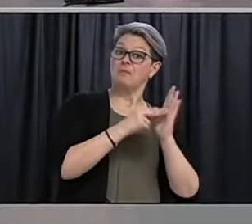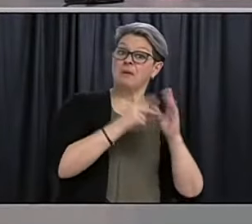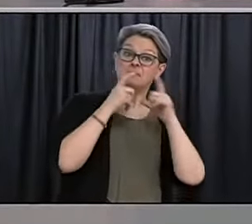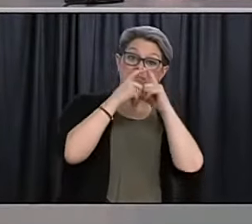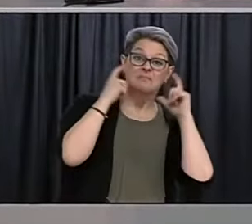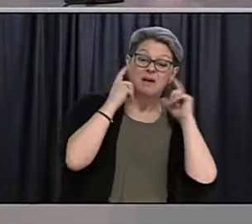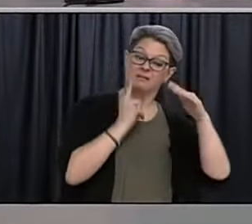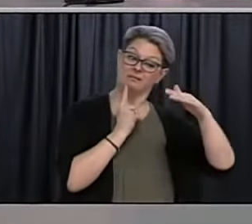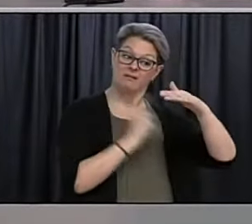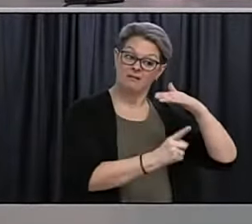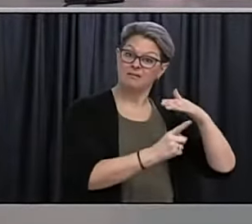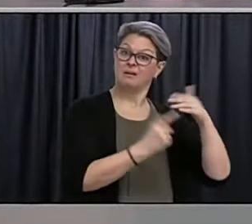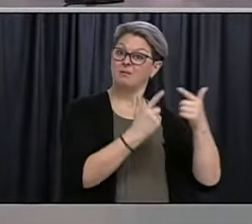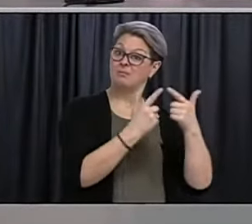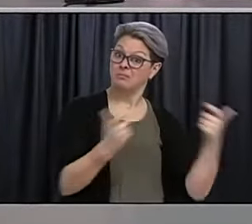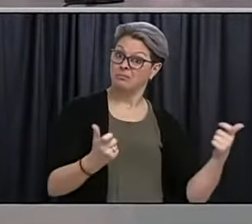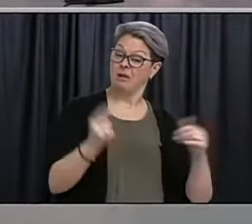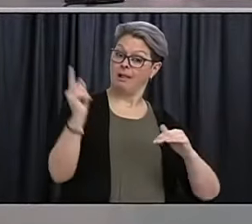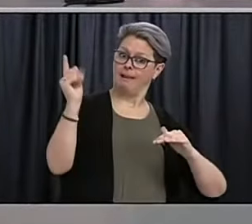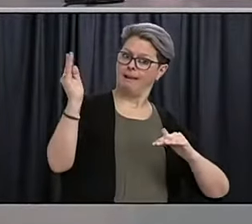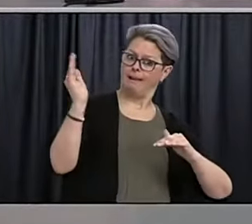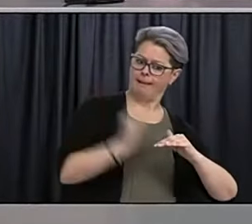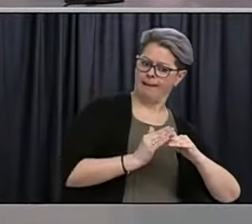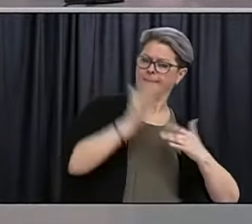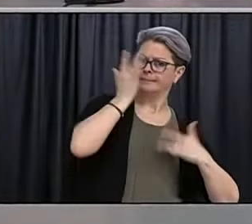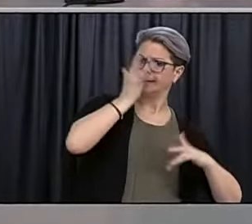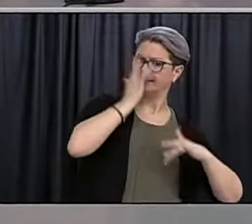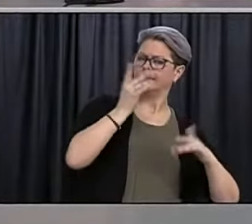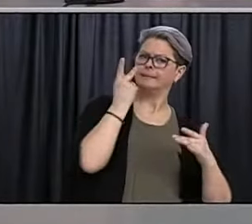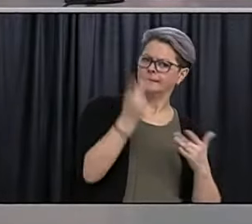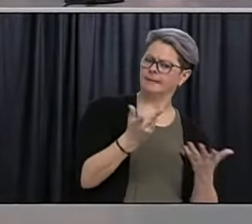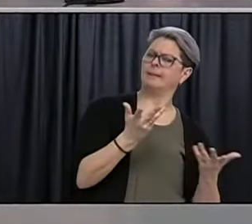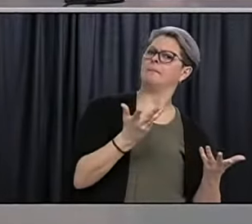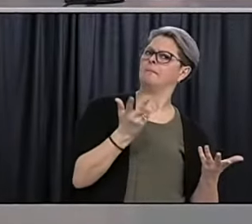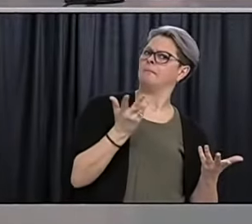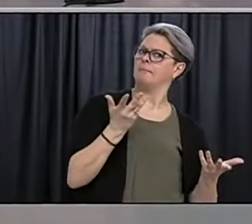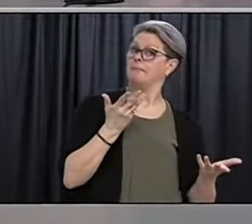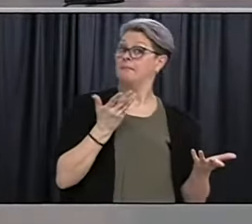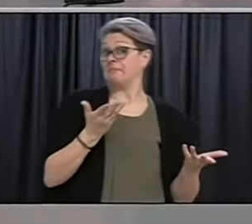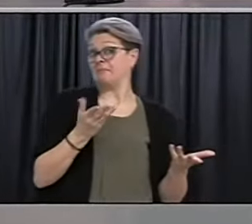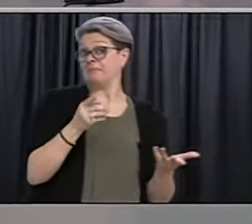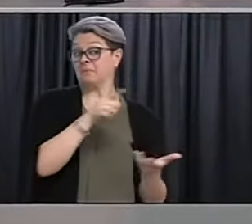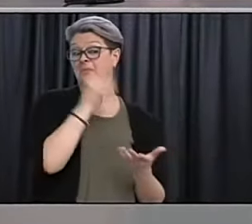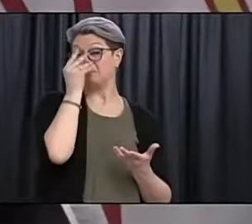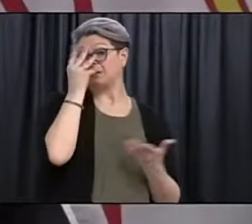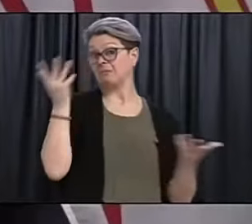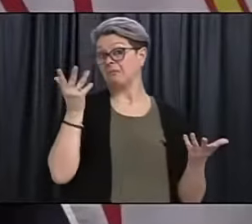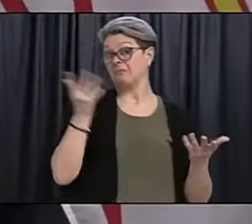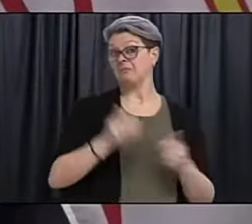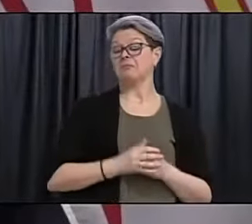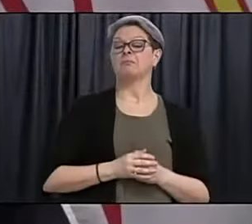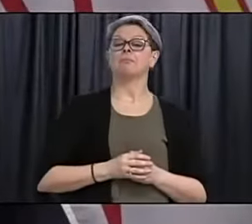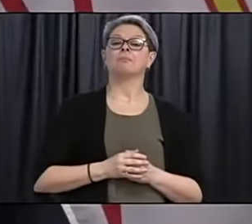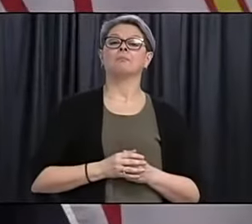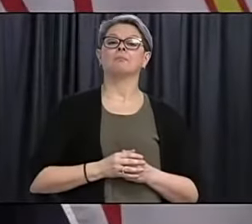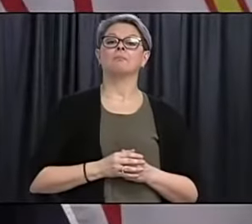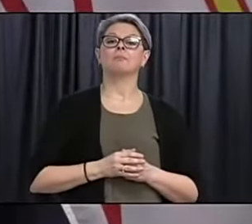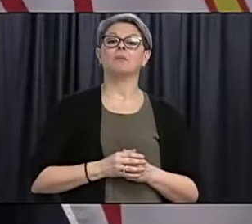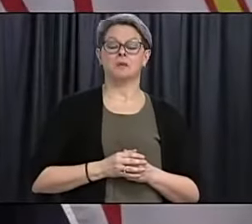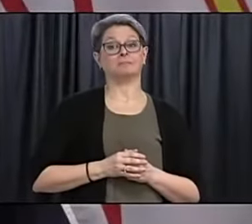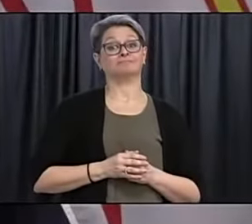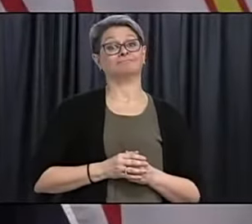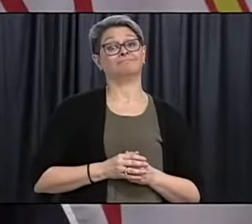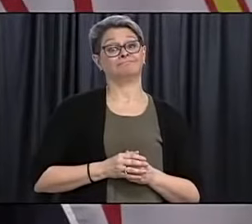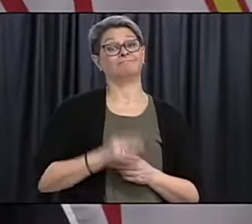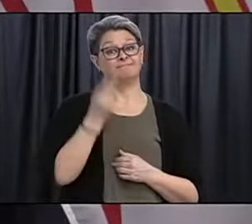infections. Like are we seeing decline in other things that we typically keep an eye on? Um, we certainly have seen a